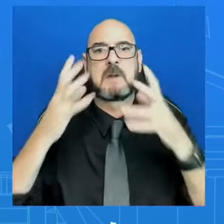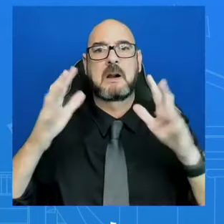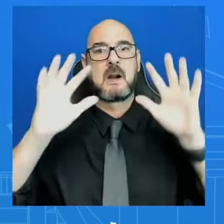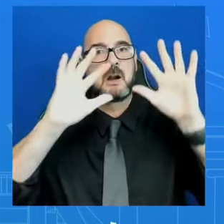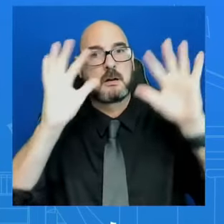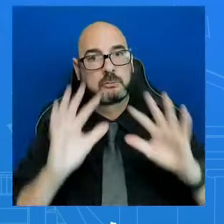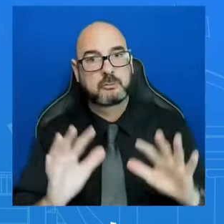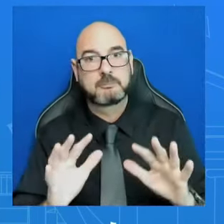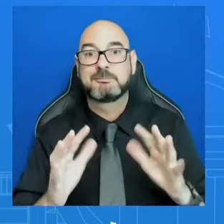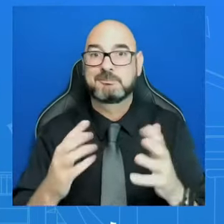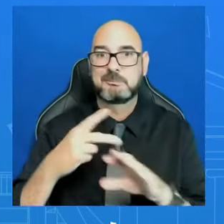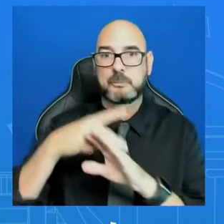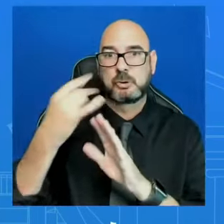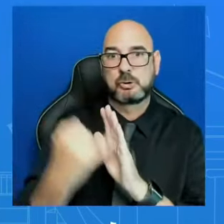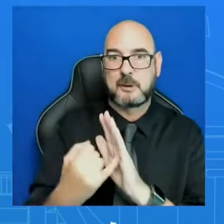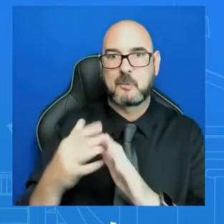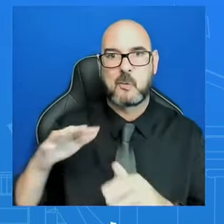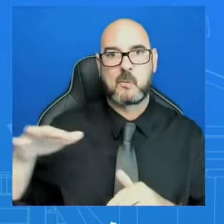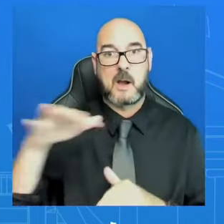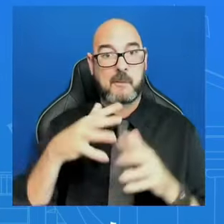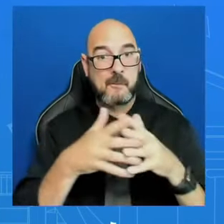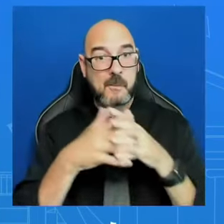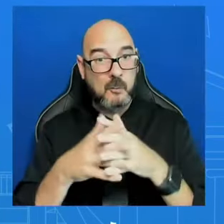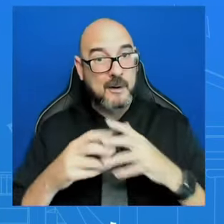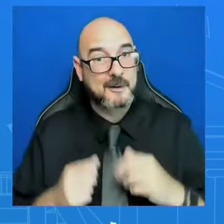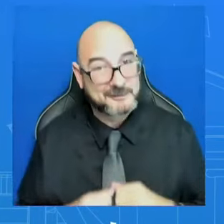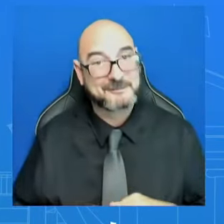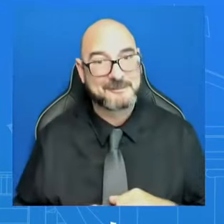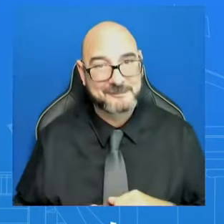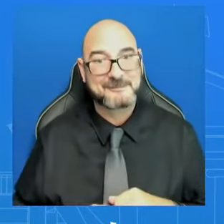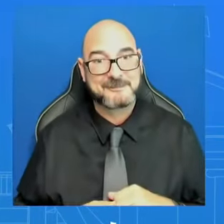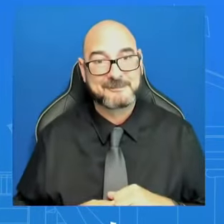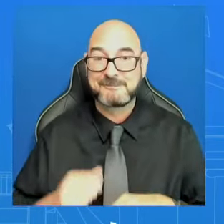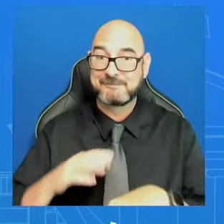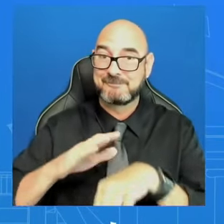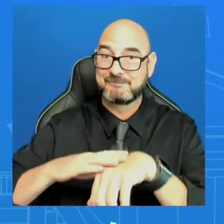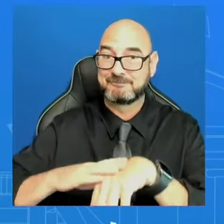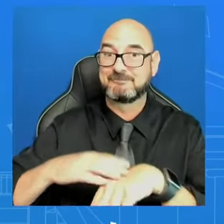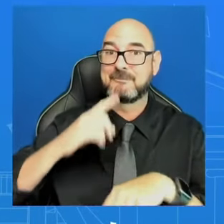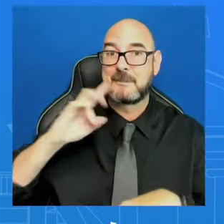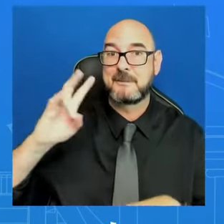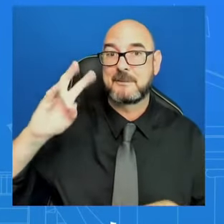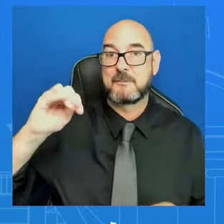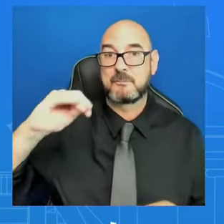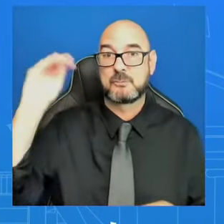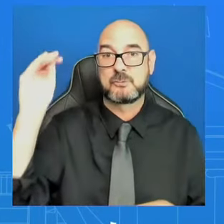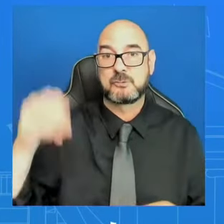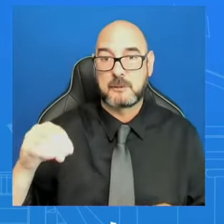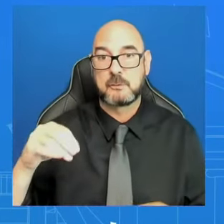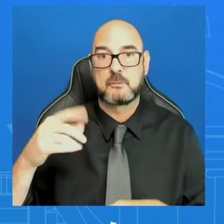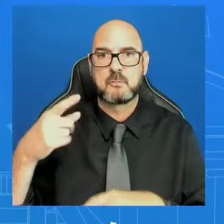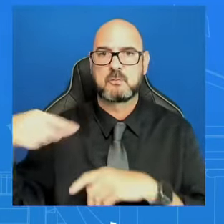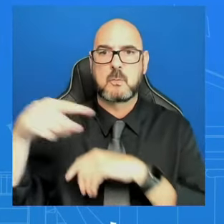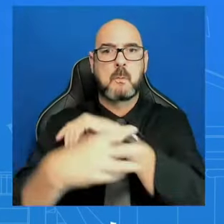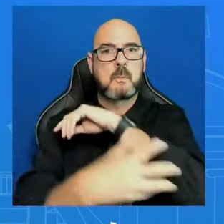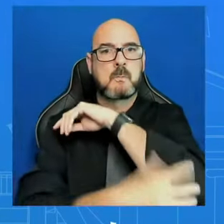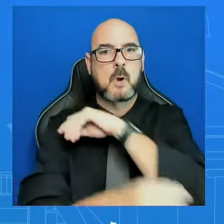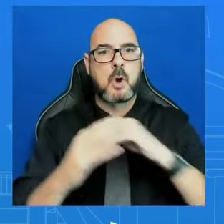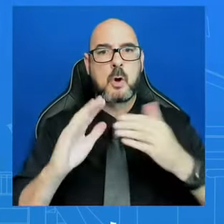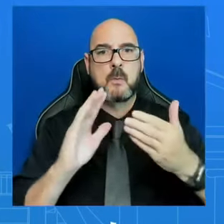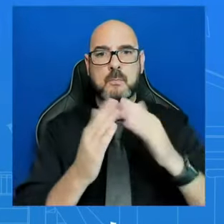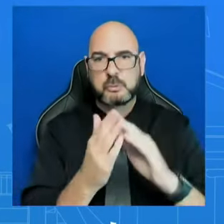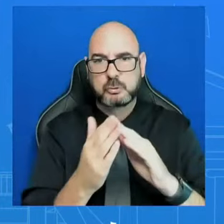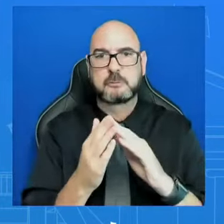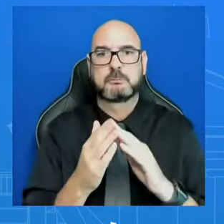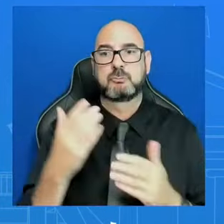At least 70% of these funds will be invested in low-income and disadvantaged communities. This makes the Greenhouse Gas Reduction Fund